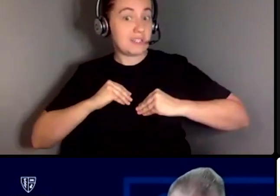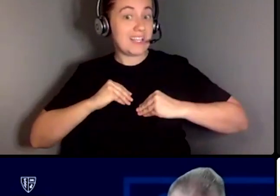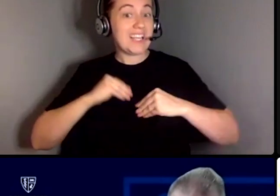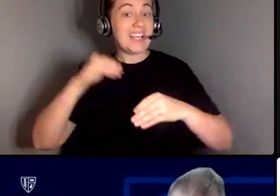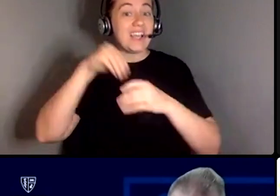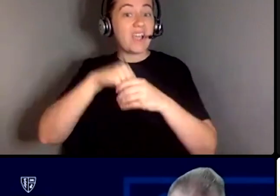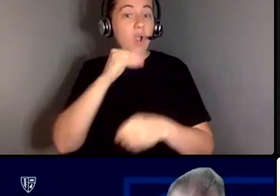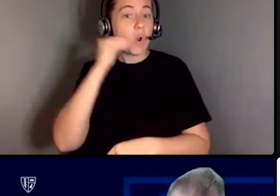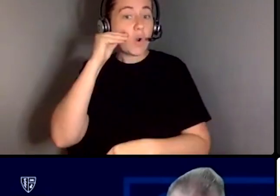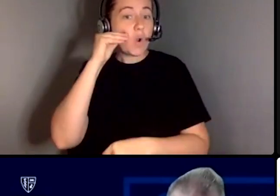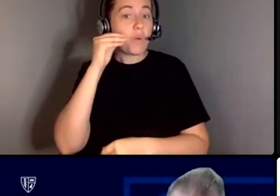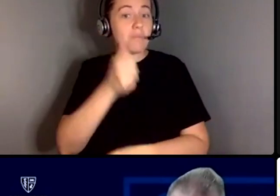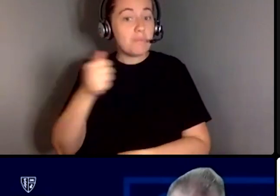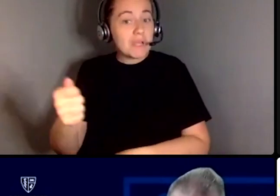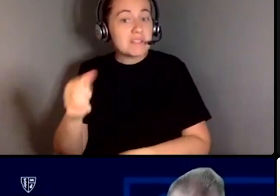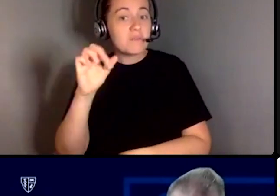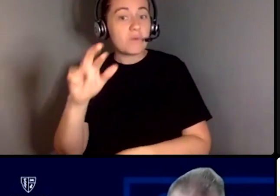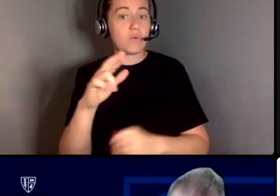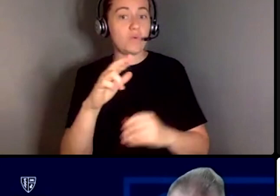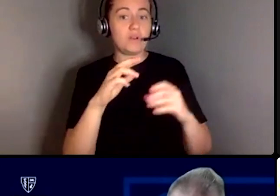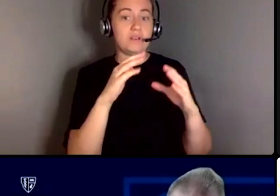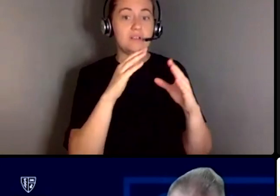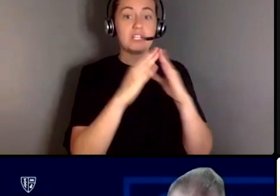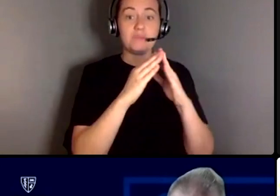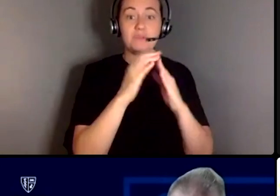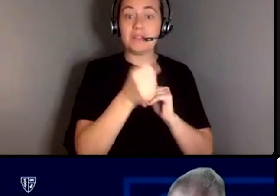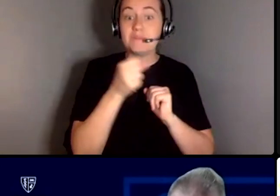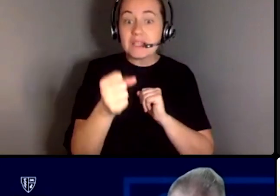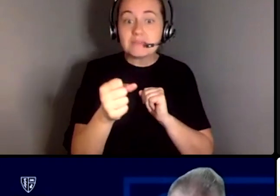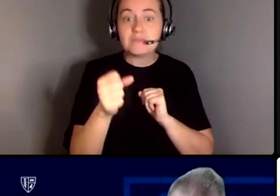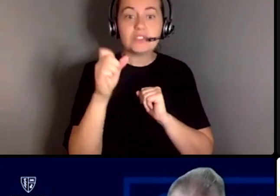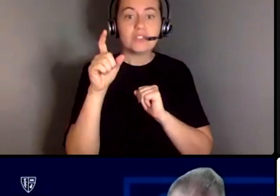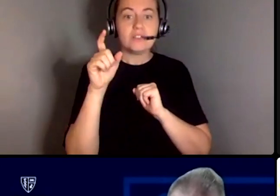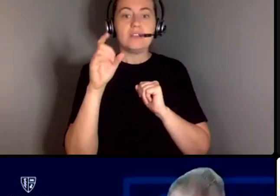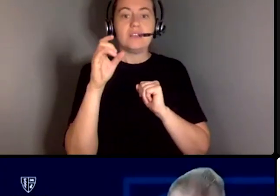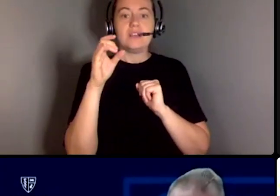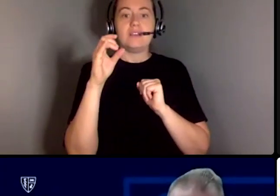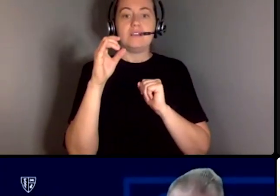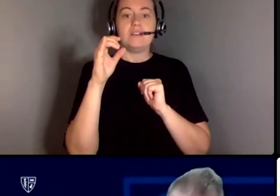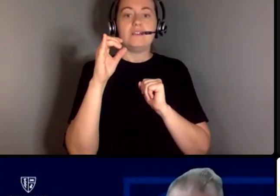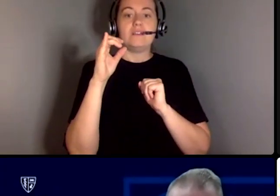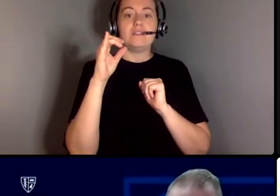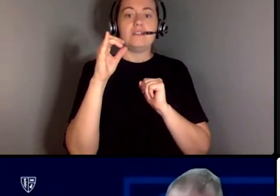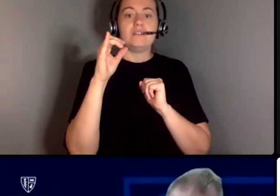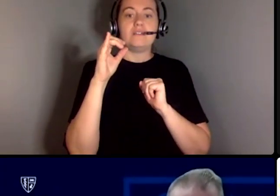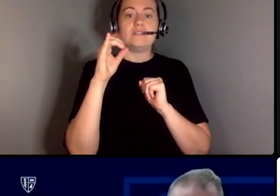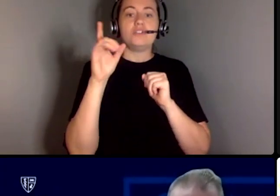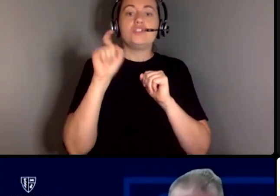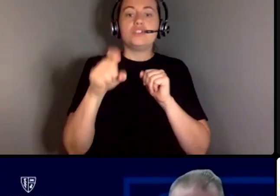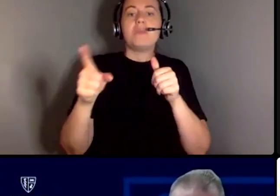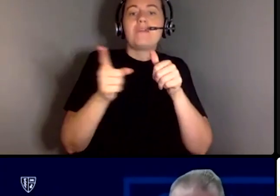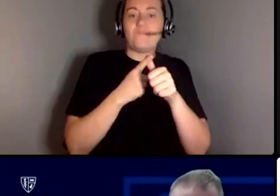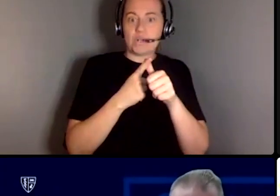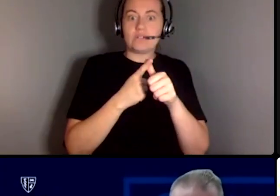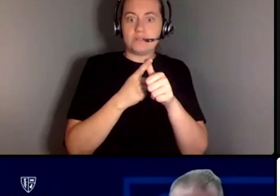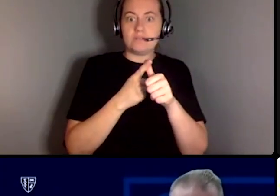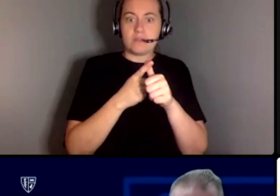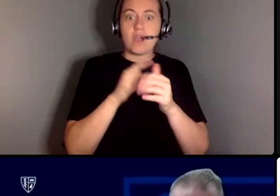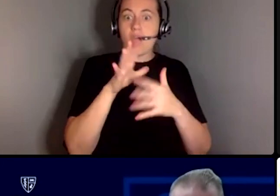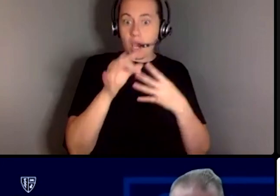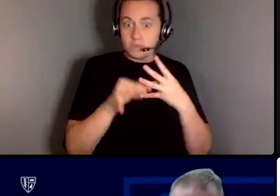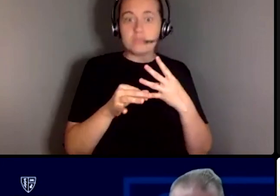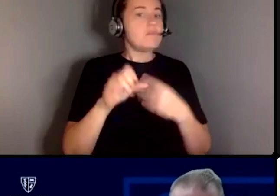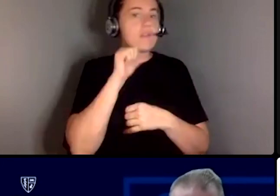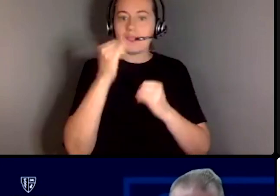community placement should be the first resort not the last it's how we